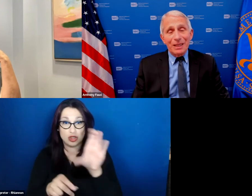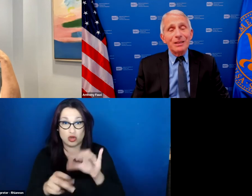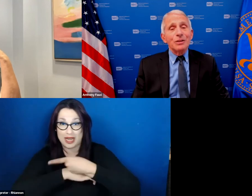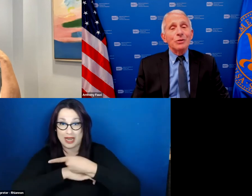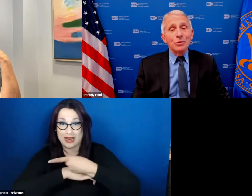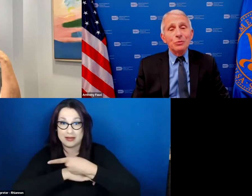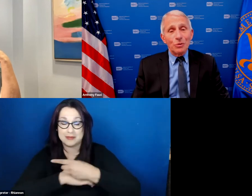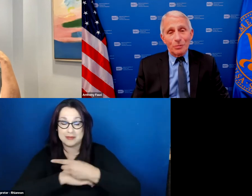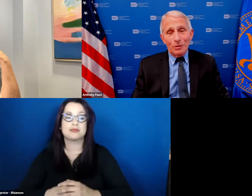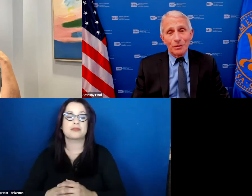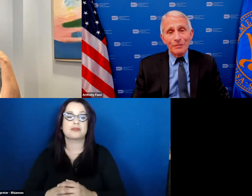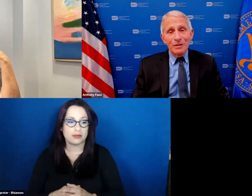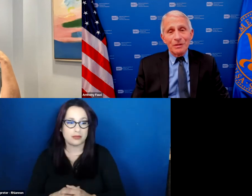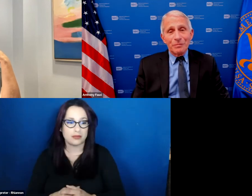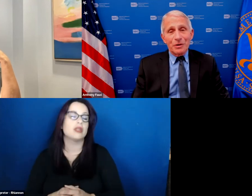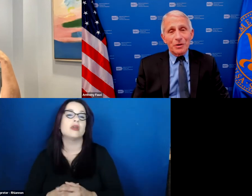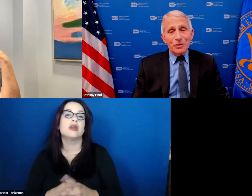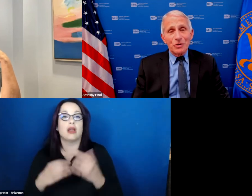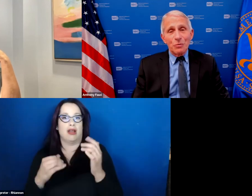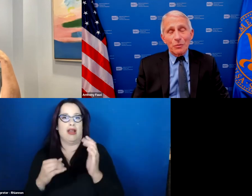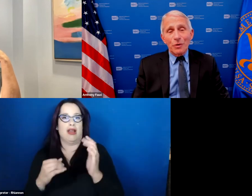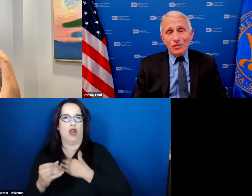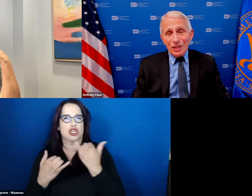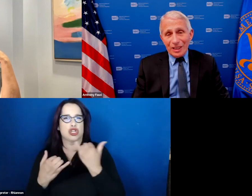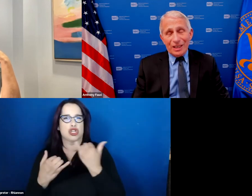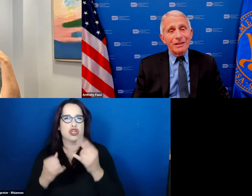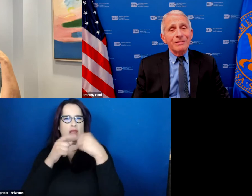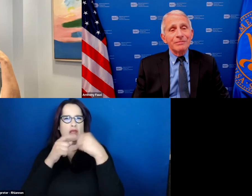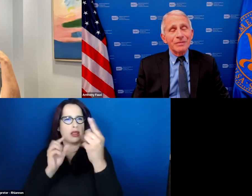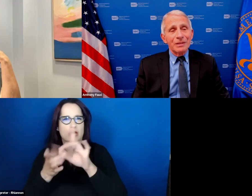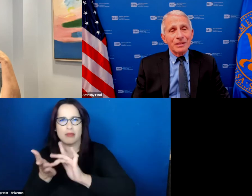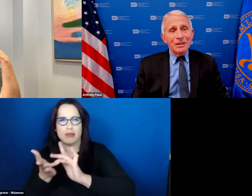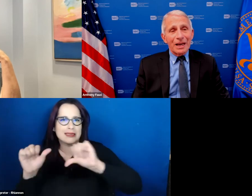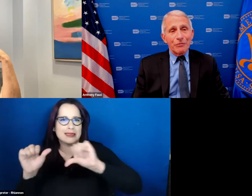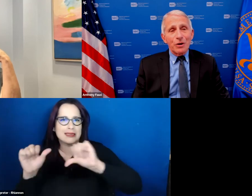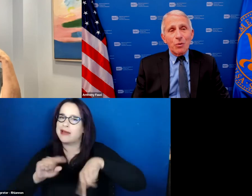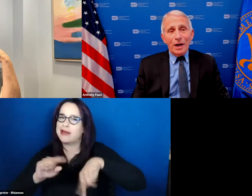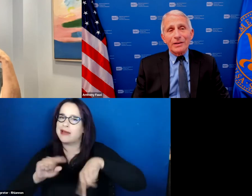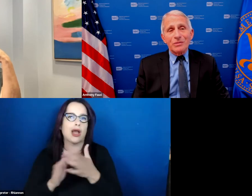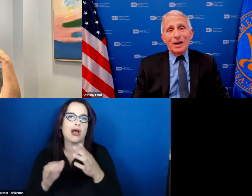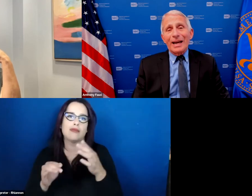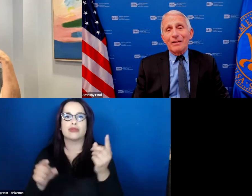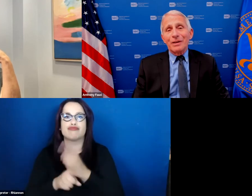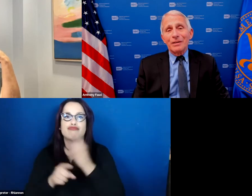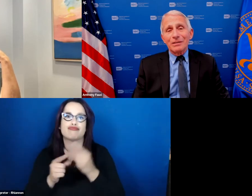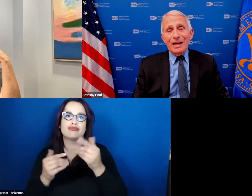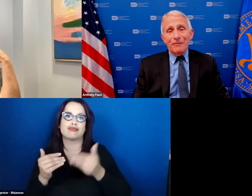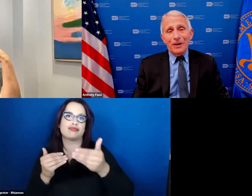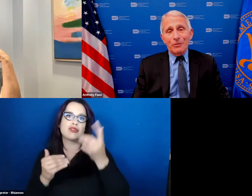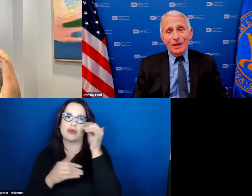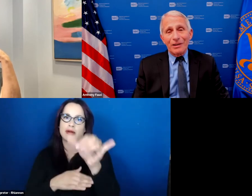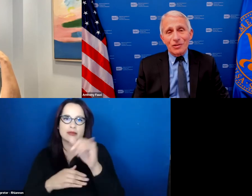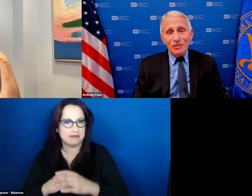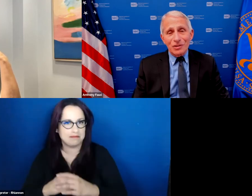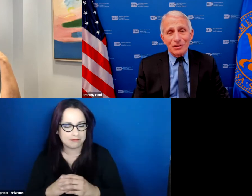be the new normal because what we're seeing that requires my having to have